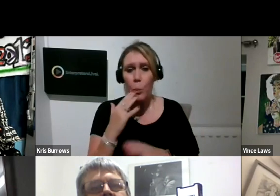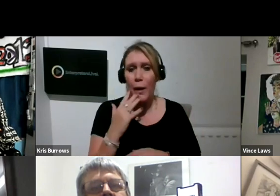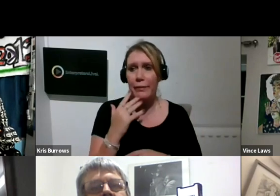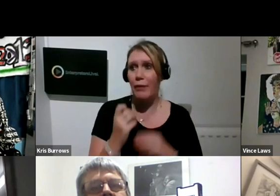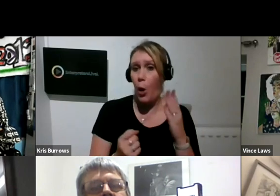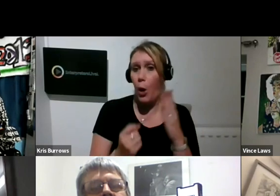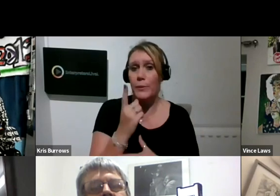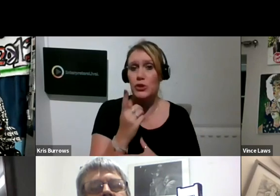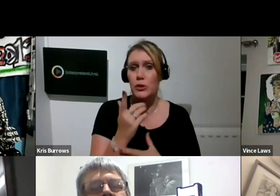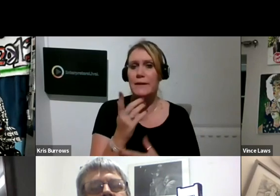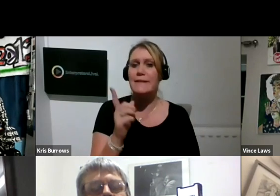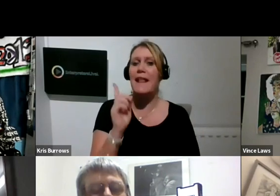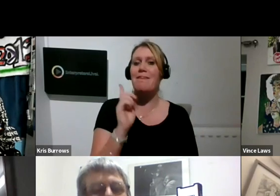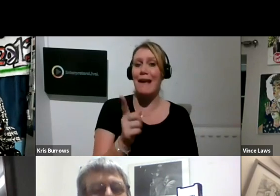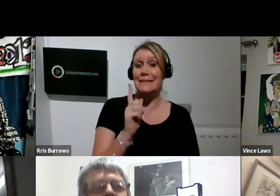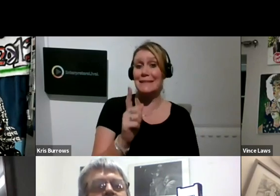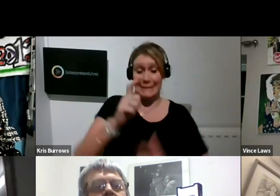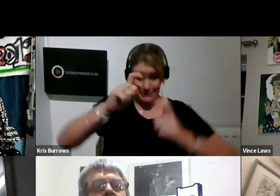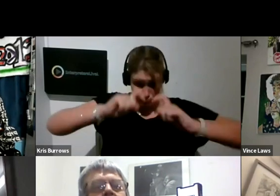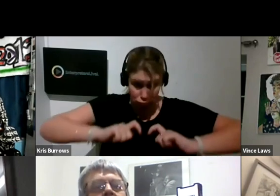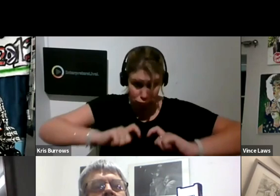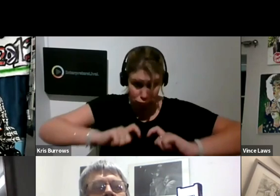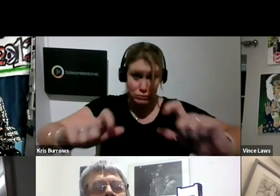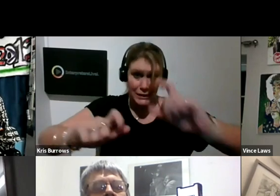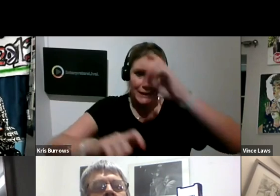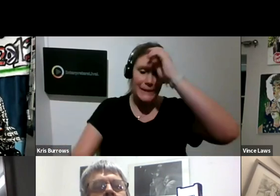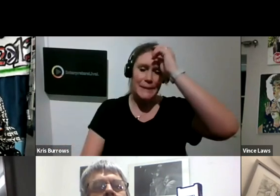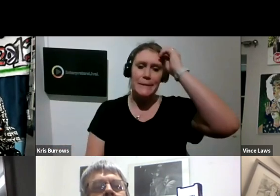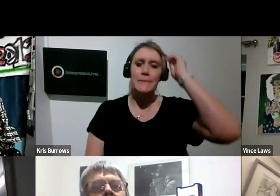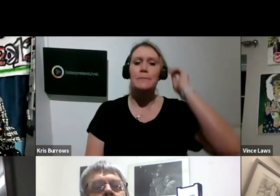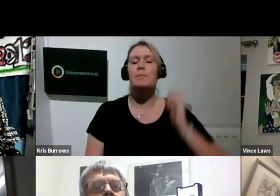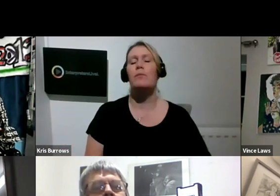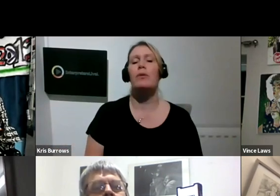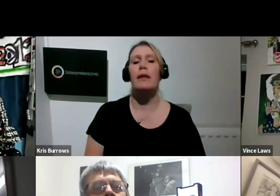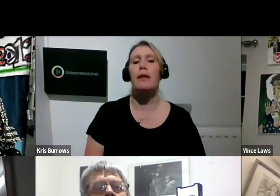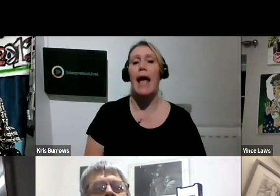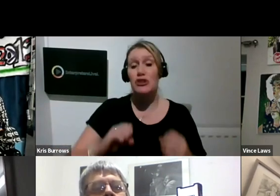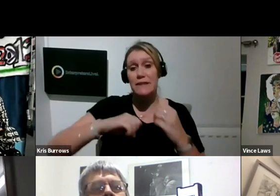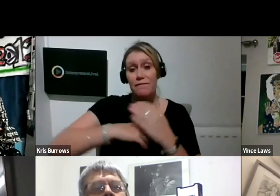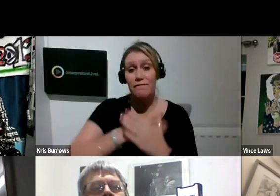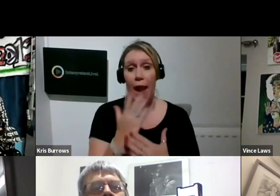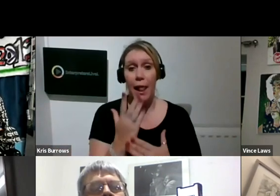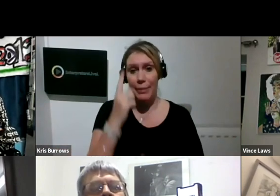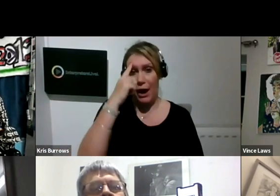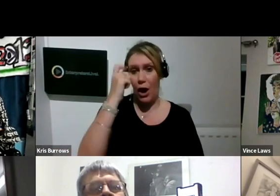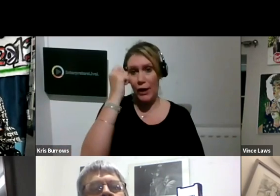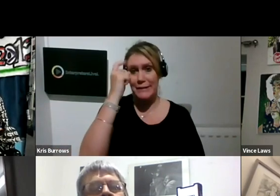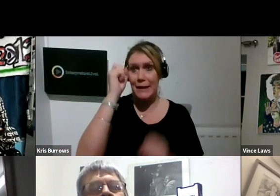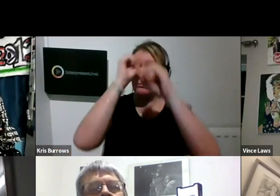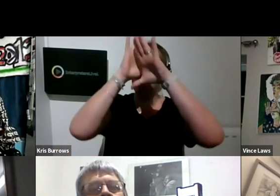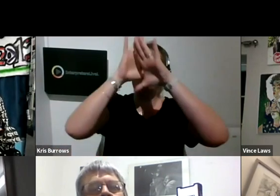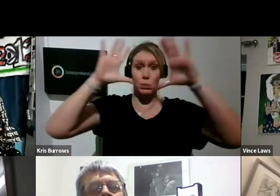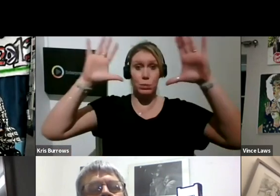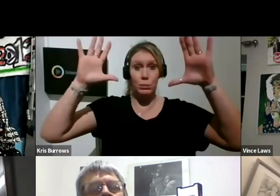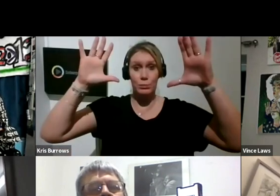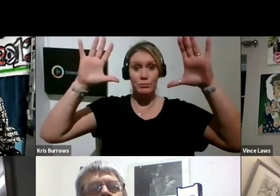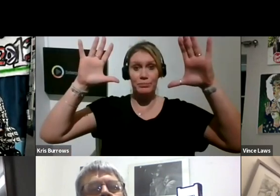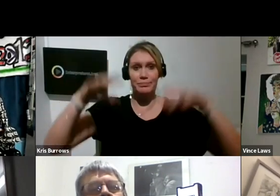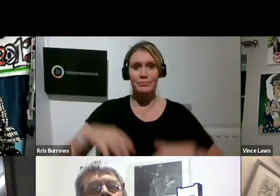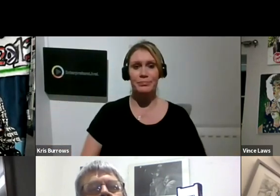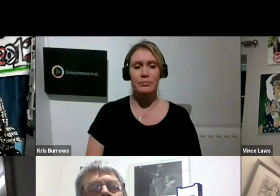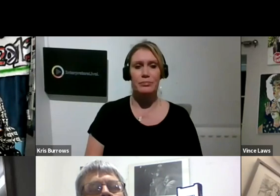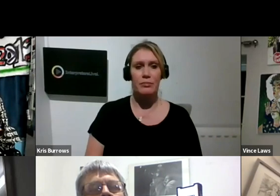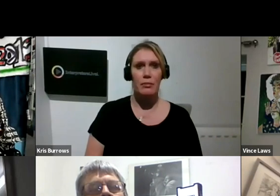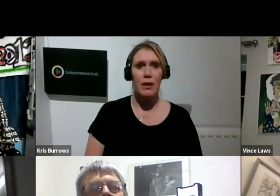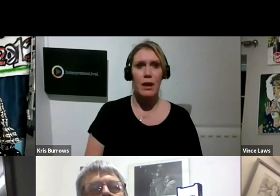it? Or, you know, just develop it, develop that idea. And I loved when I was really looking at